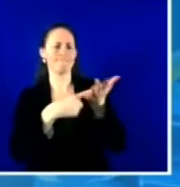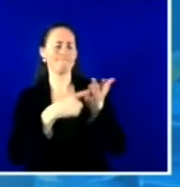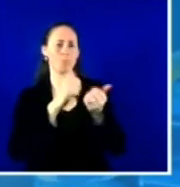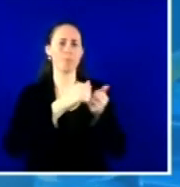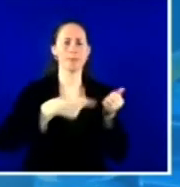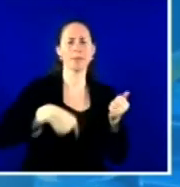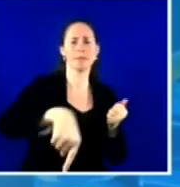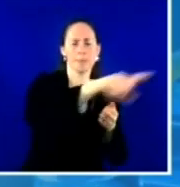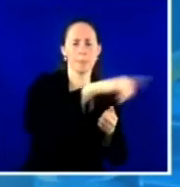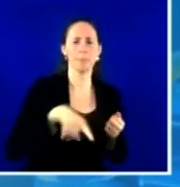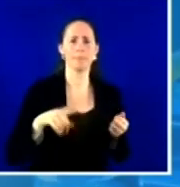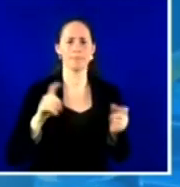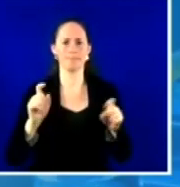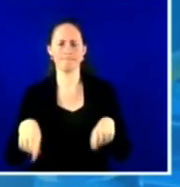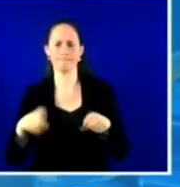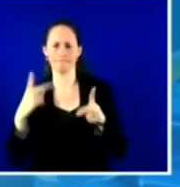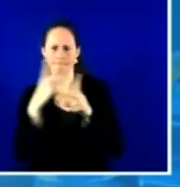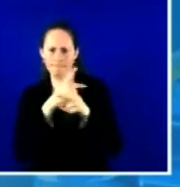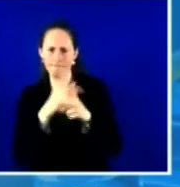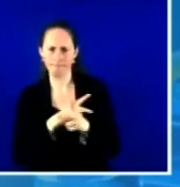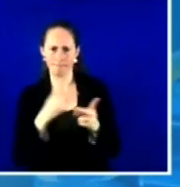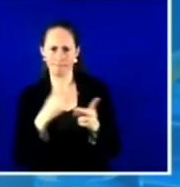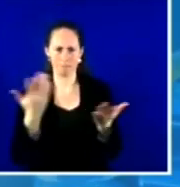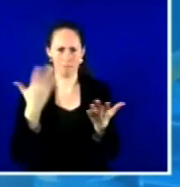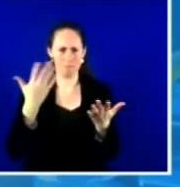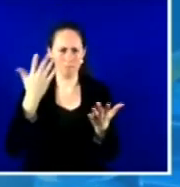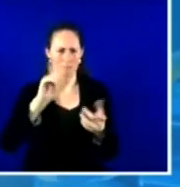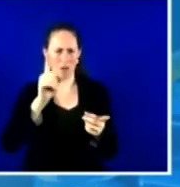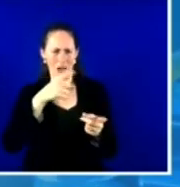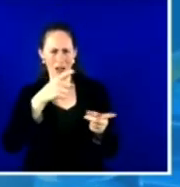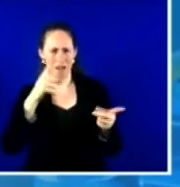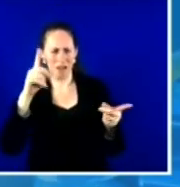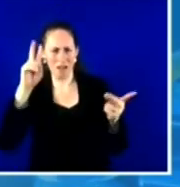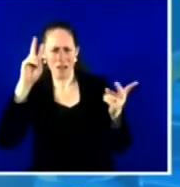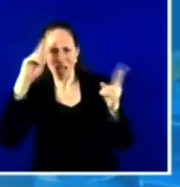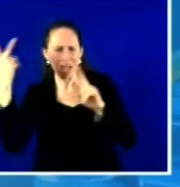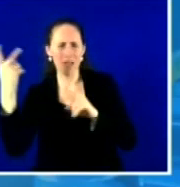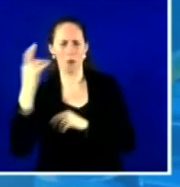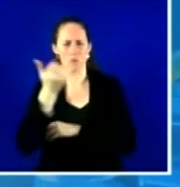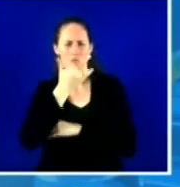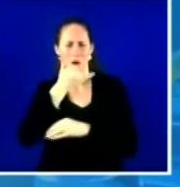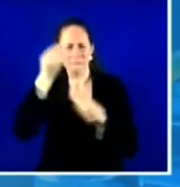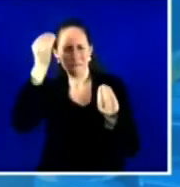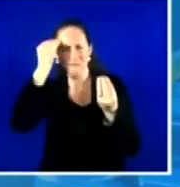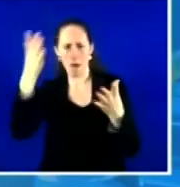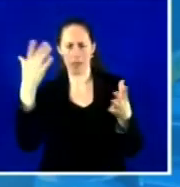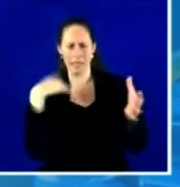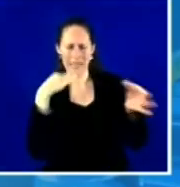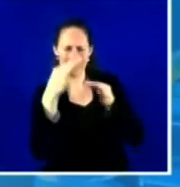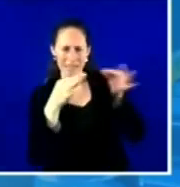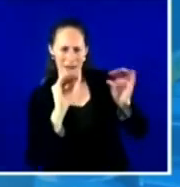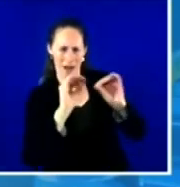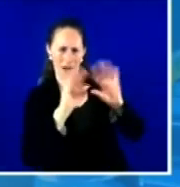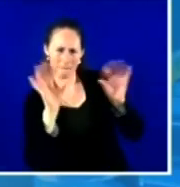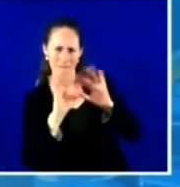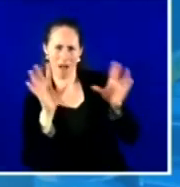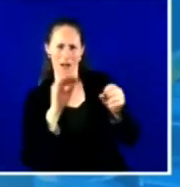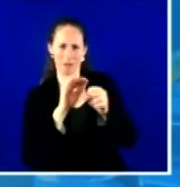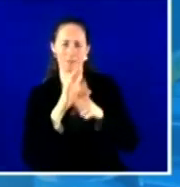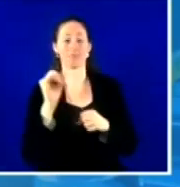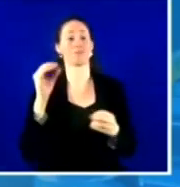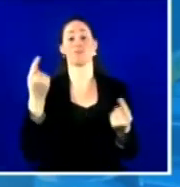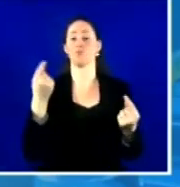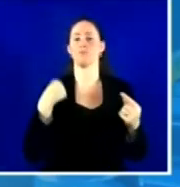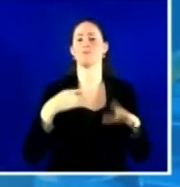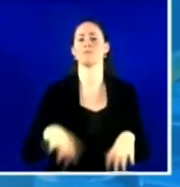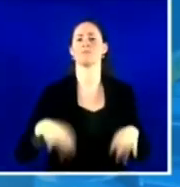some of the myths that are in our, in our community. And so we hosted a, um, COVID-19 chit chat for maternity veterans and